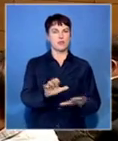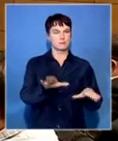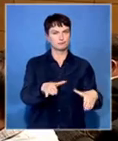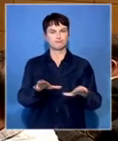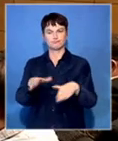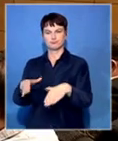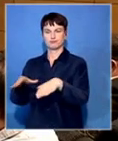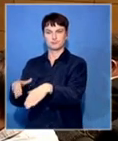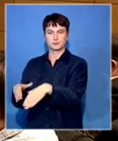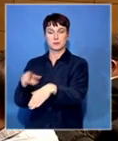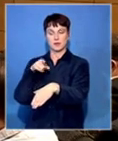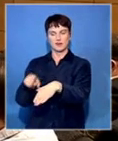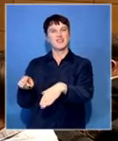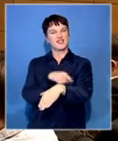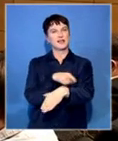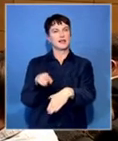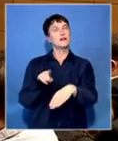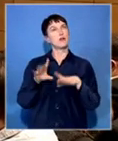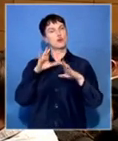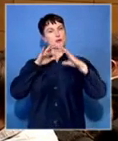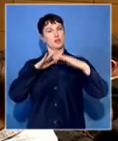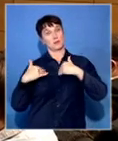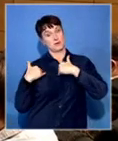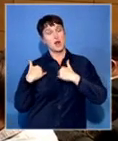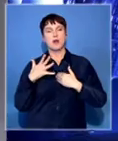reporting to her department would be done within this period.